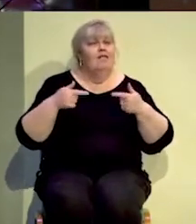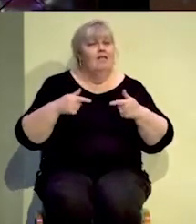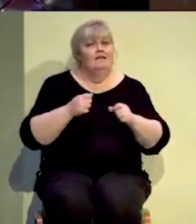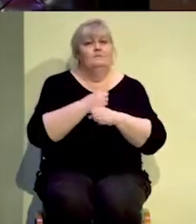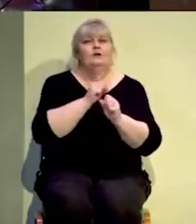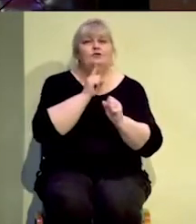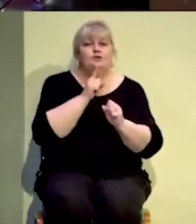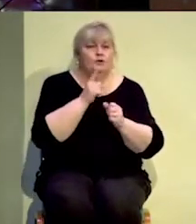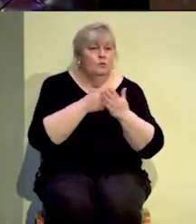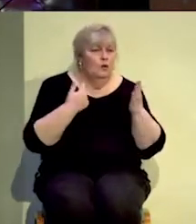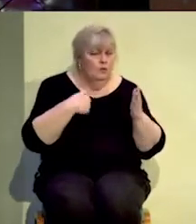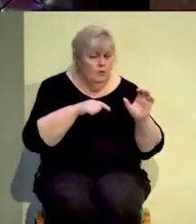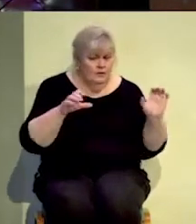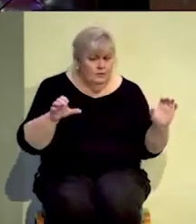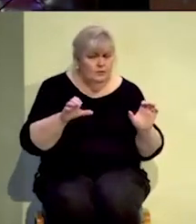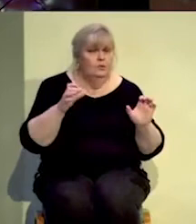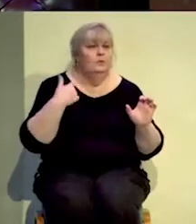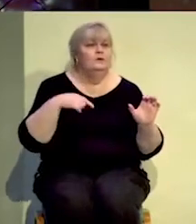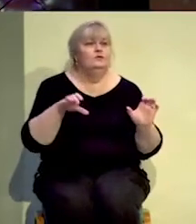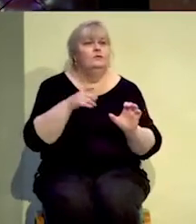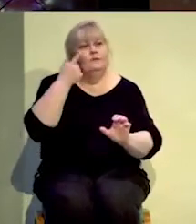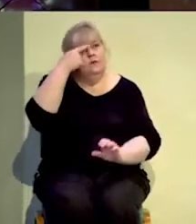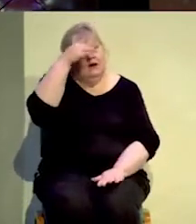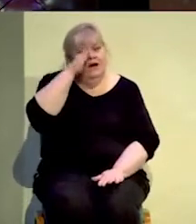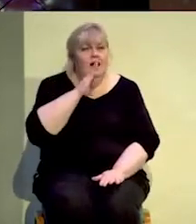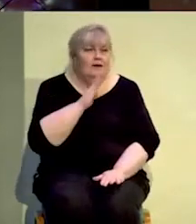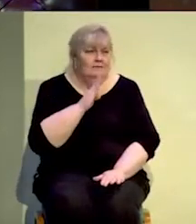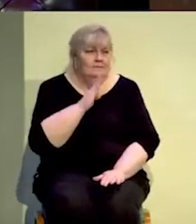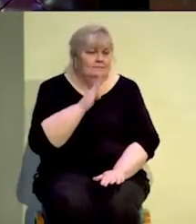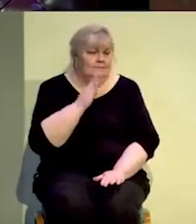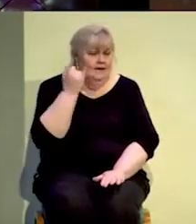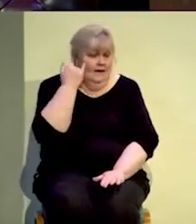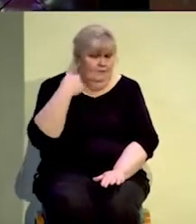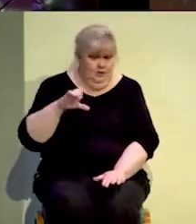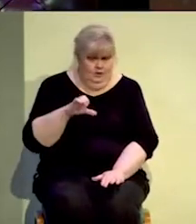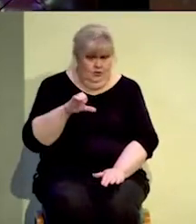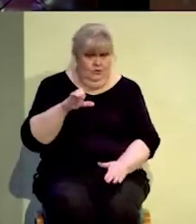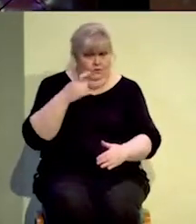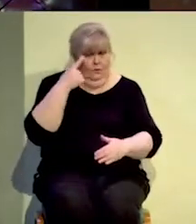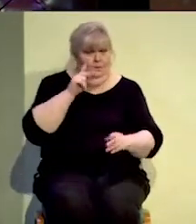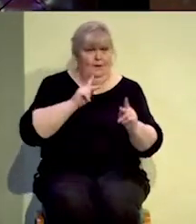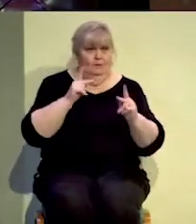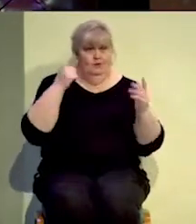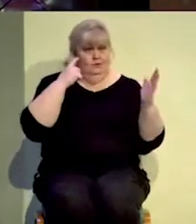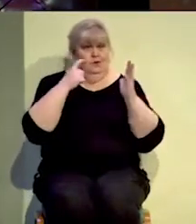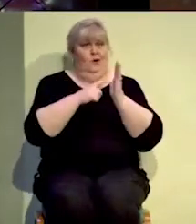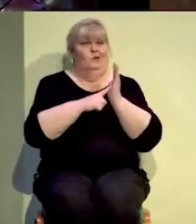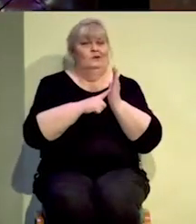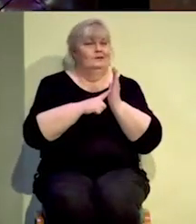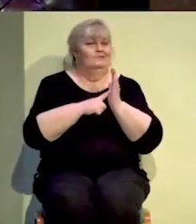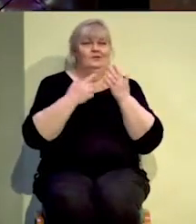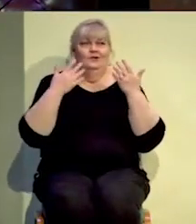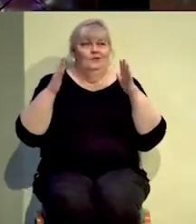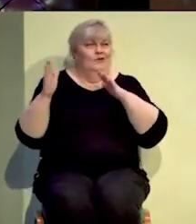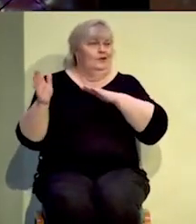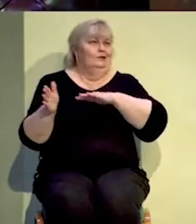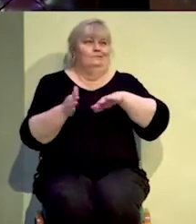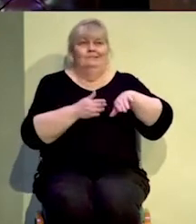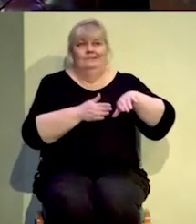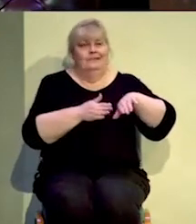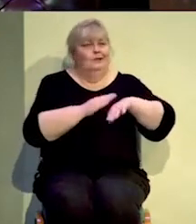sure that what we do we do for God. Because if we're doing it to be seen by men you already have your reward.